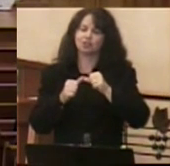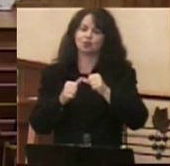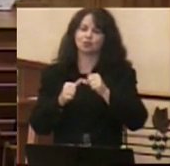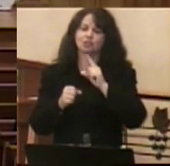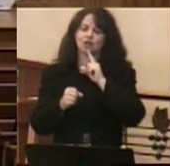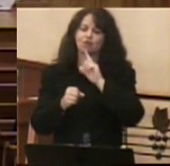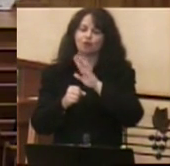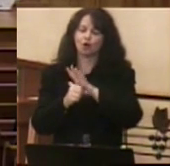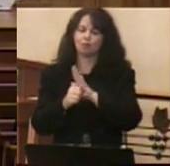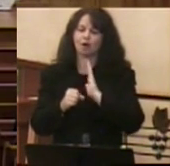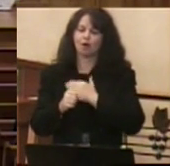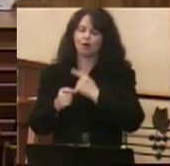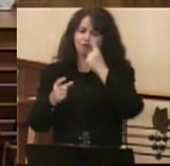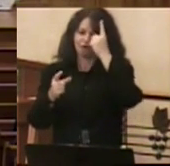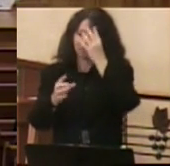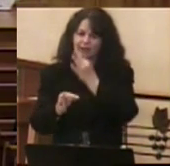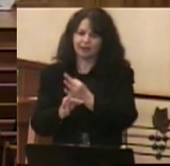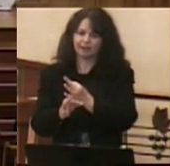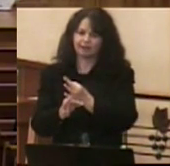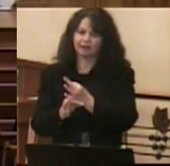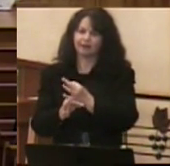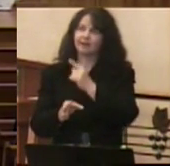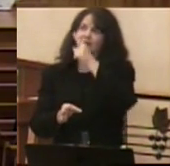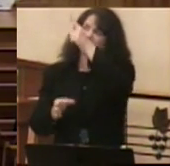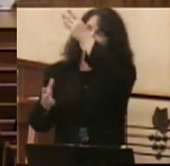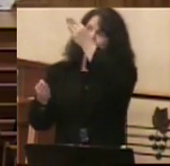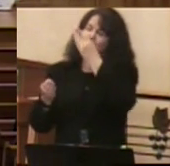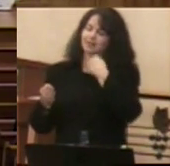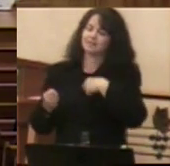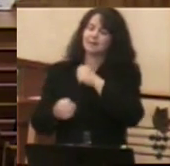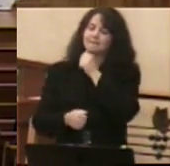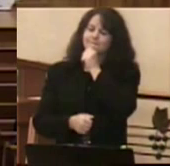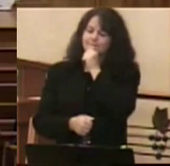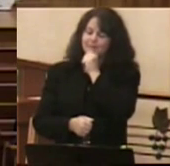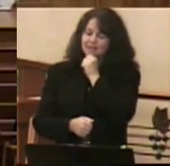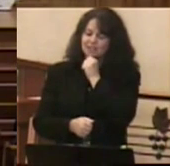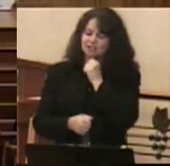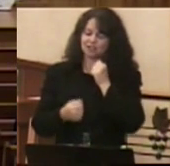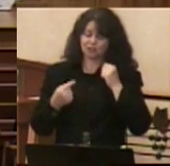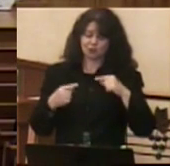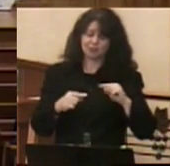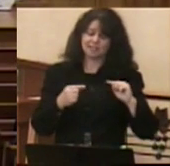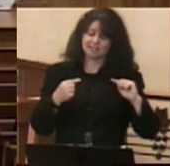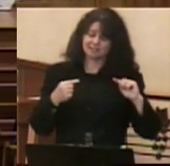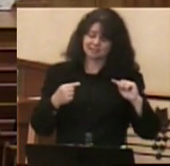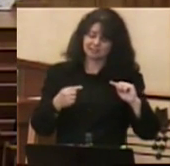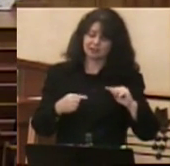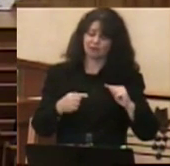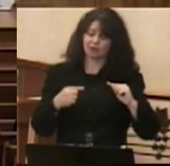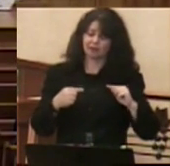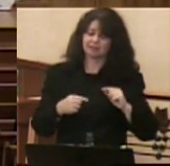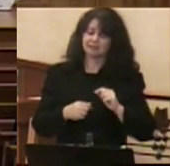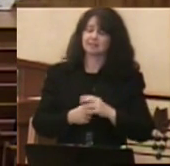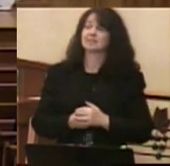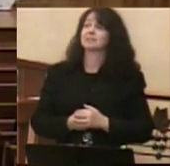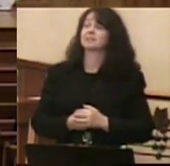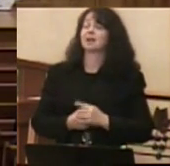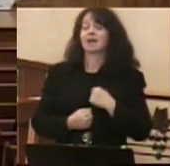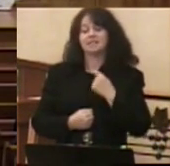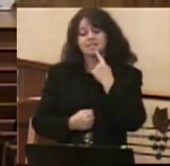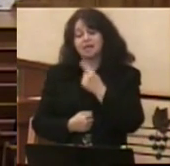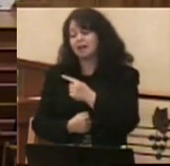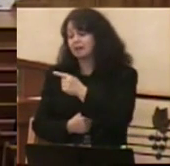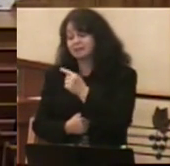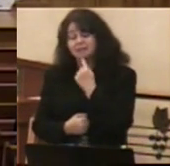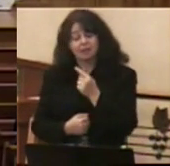our faith and to give us patience in suffering. I tell each confirmant, I hope your